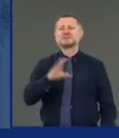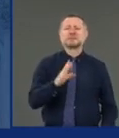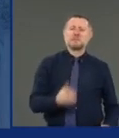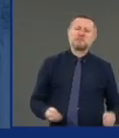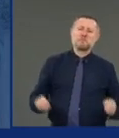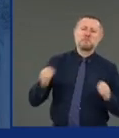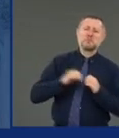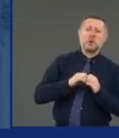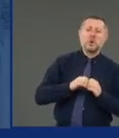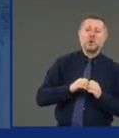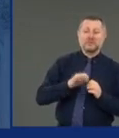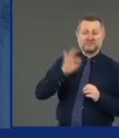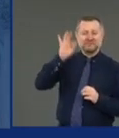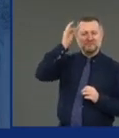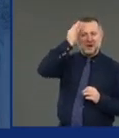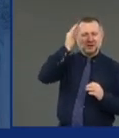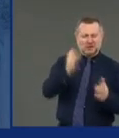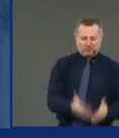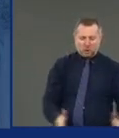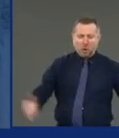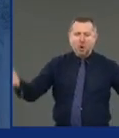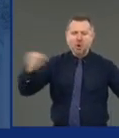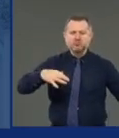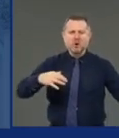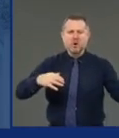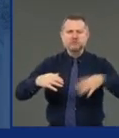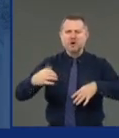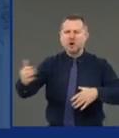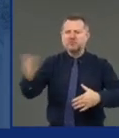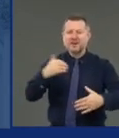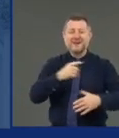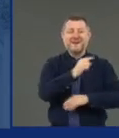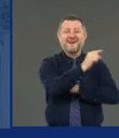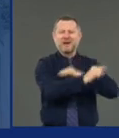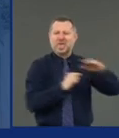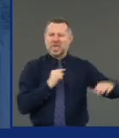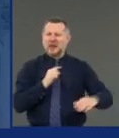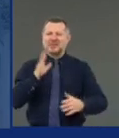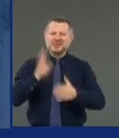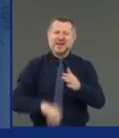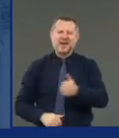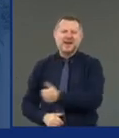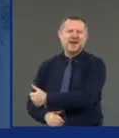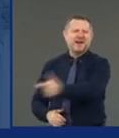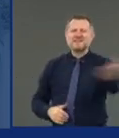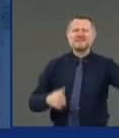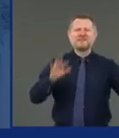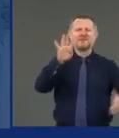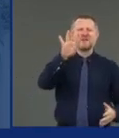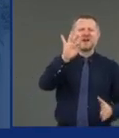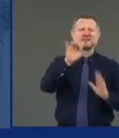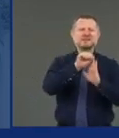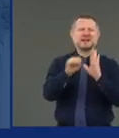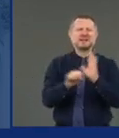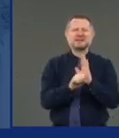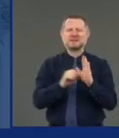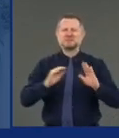out of the federal pot than any other state in the United States? It's the state of New York.